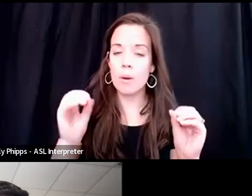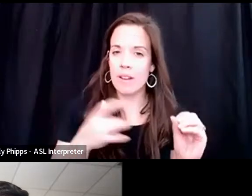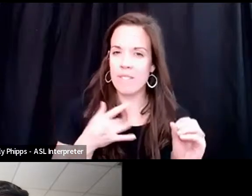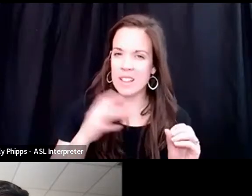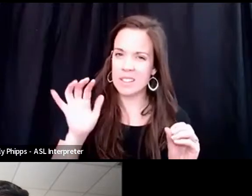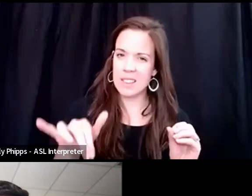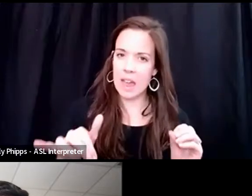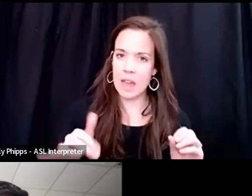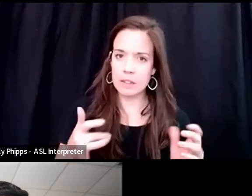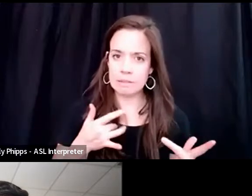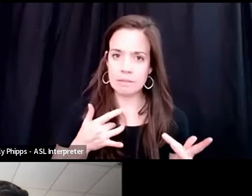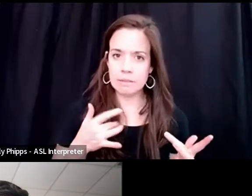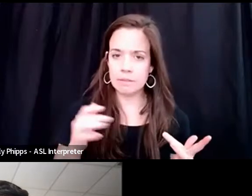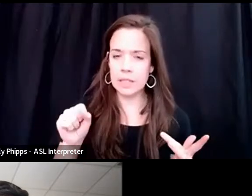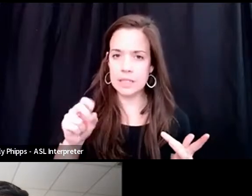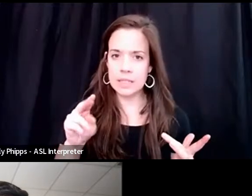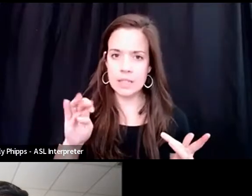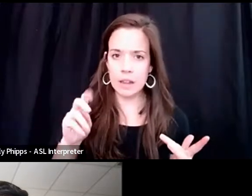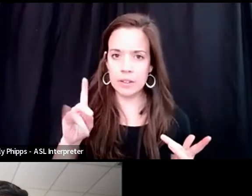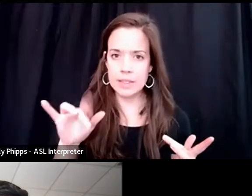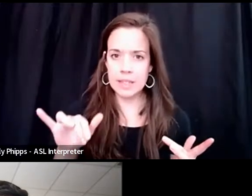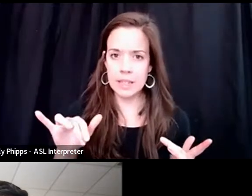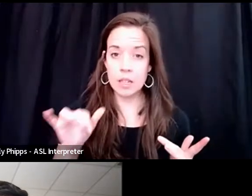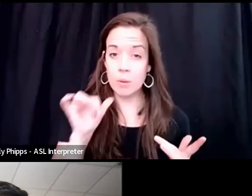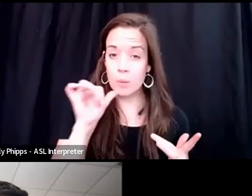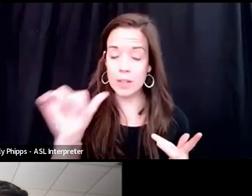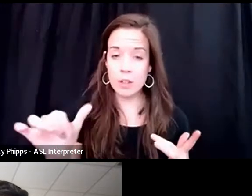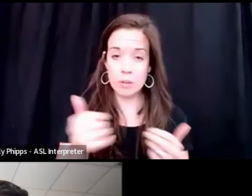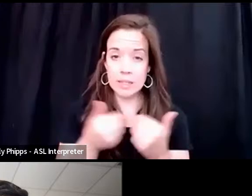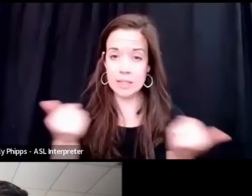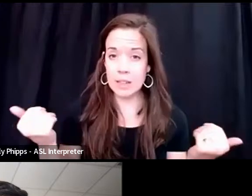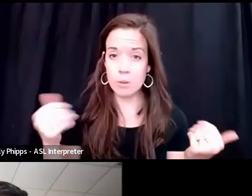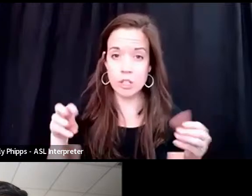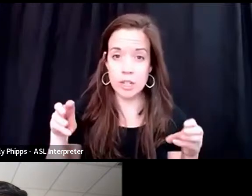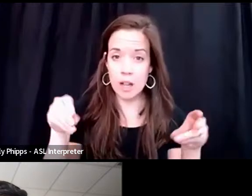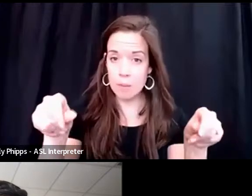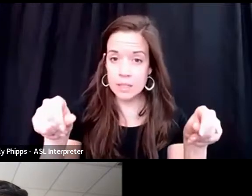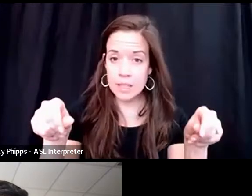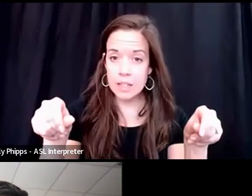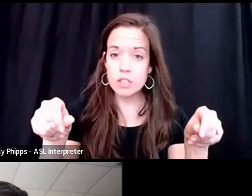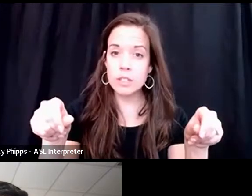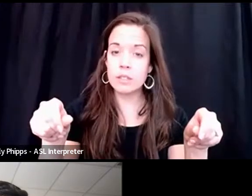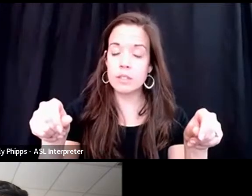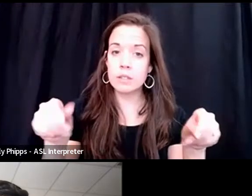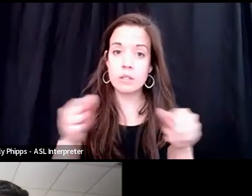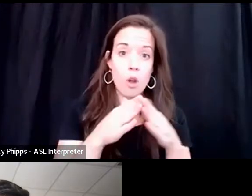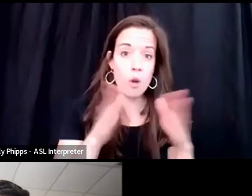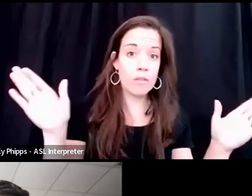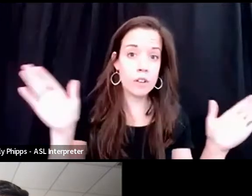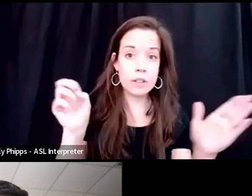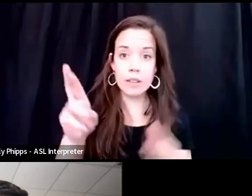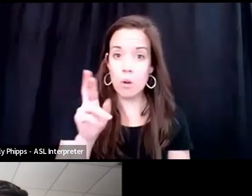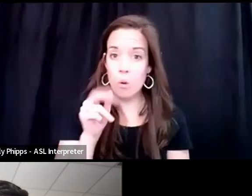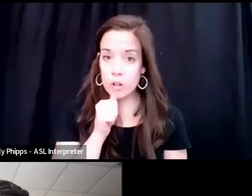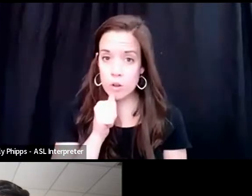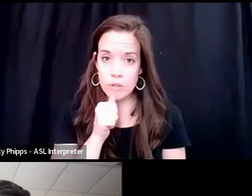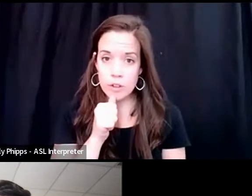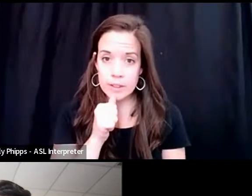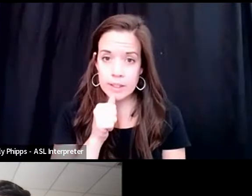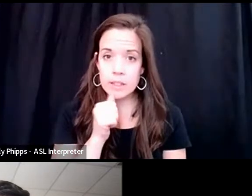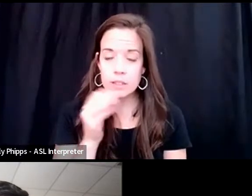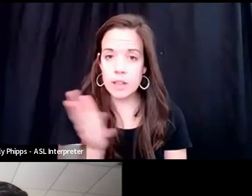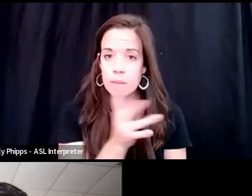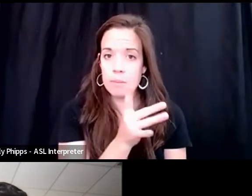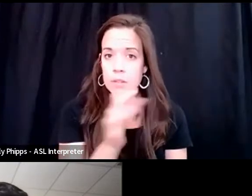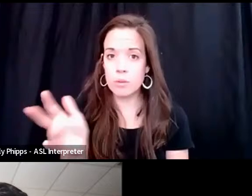subtlety. We don't really distinguish in compensation, either overtly or covertly, uh, between men and